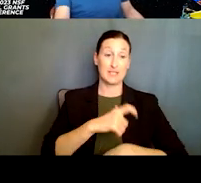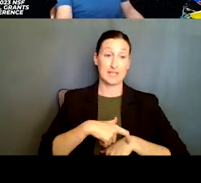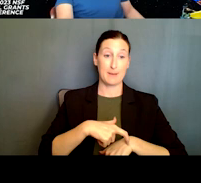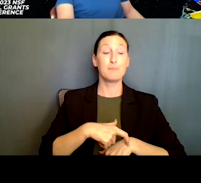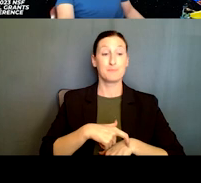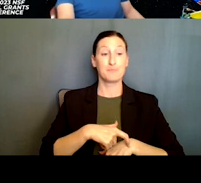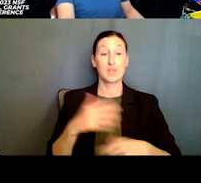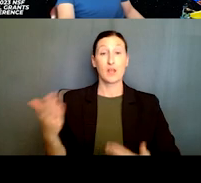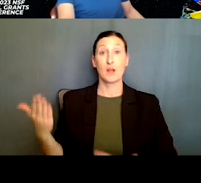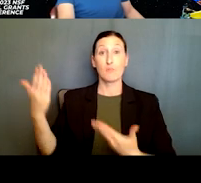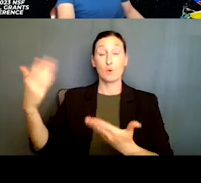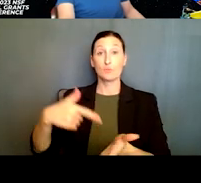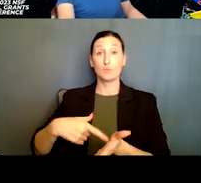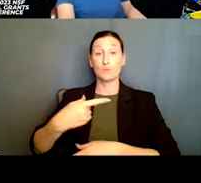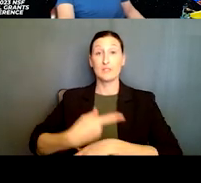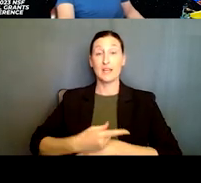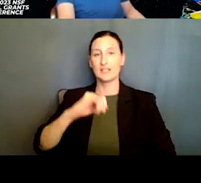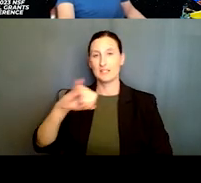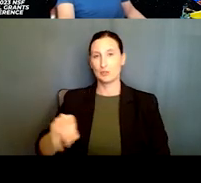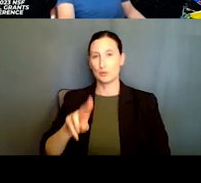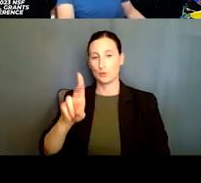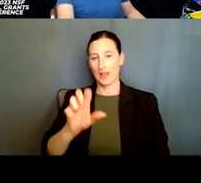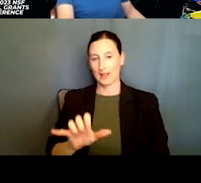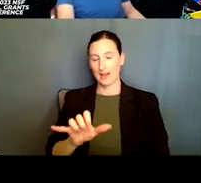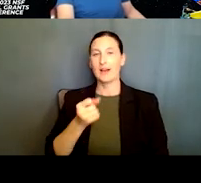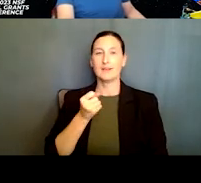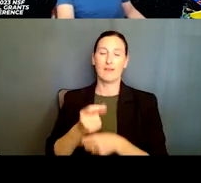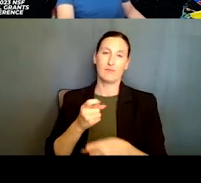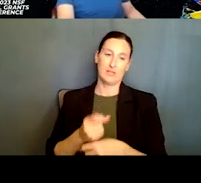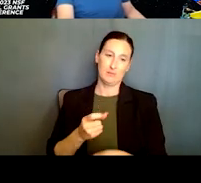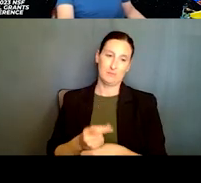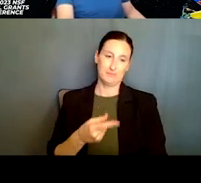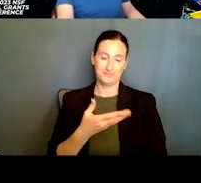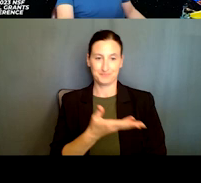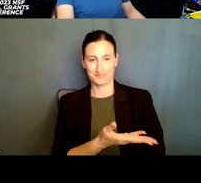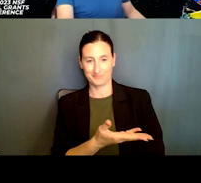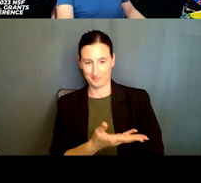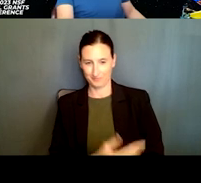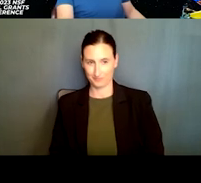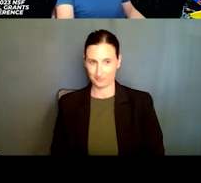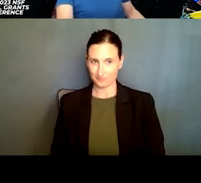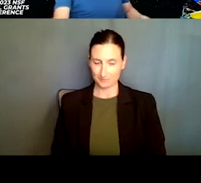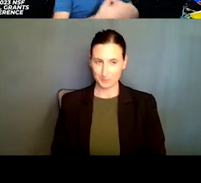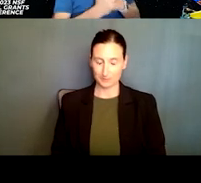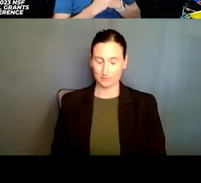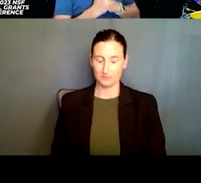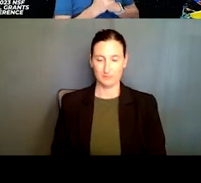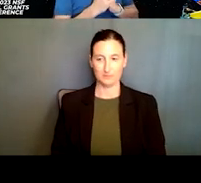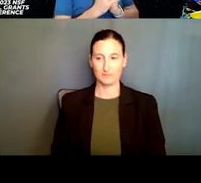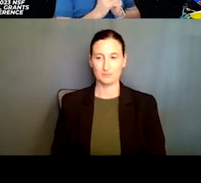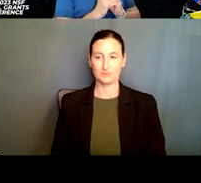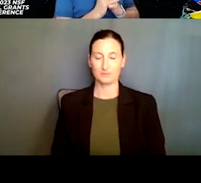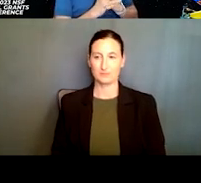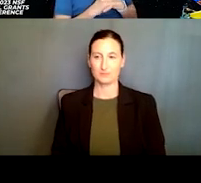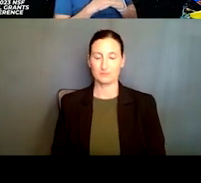July, uh, every year. So it says here July, 2023, but is, uh, July every year. Okay.